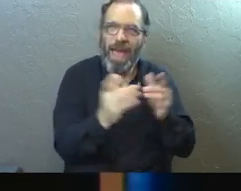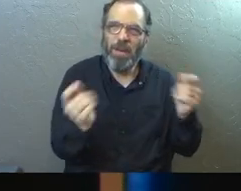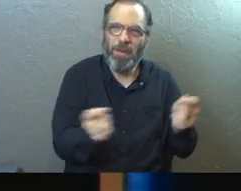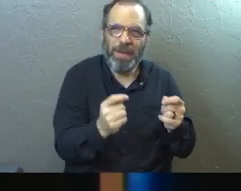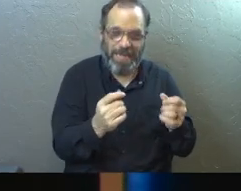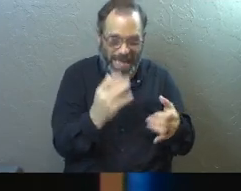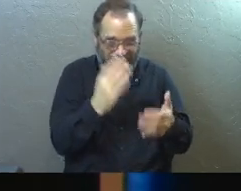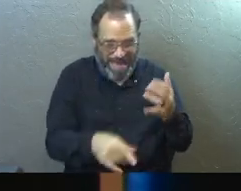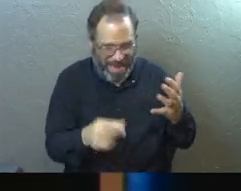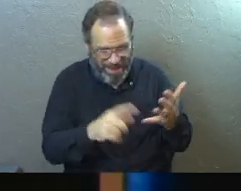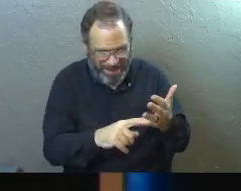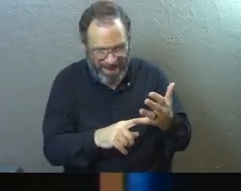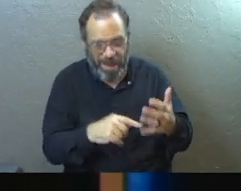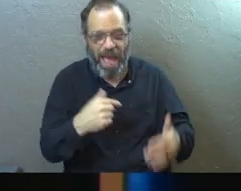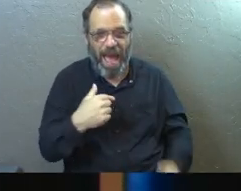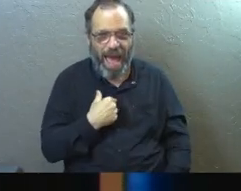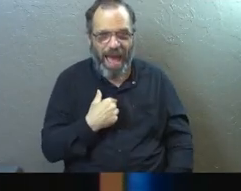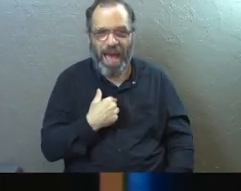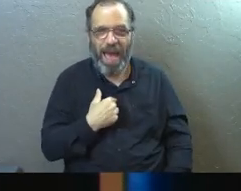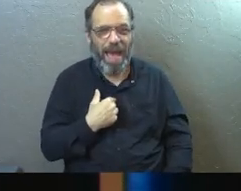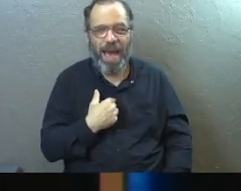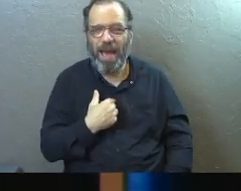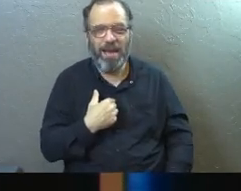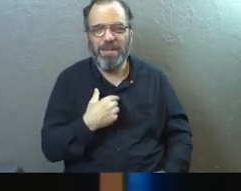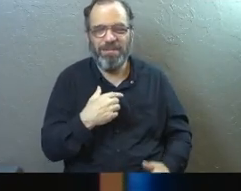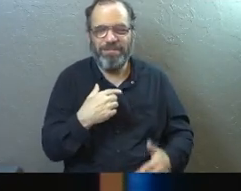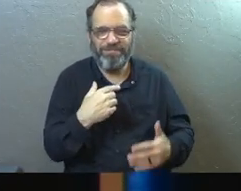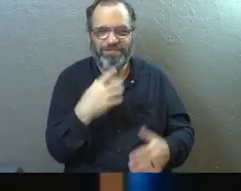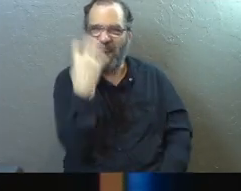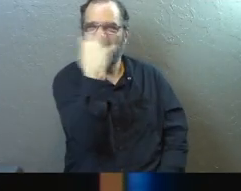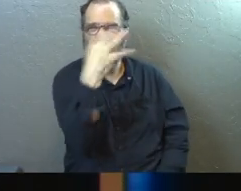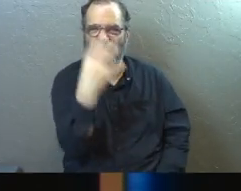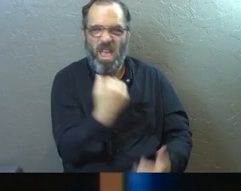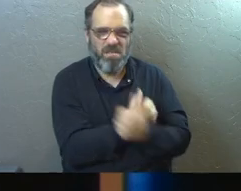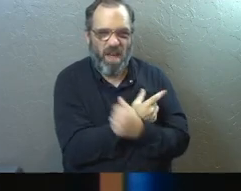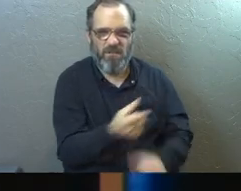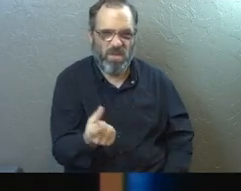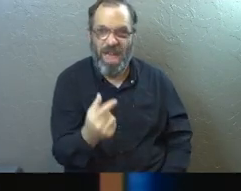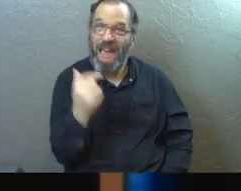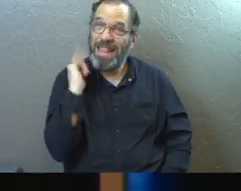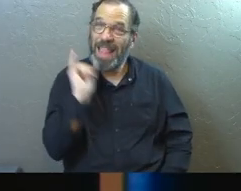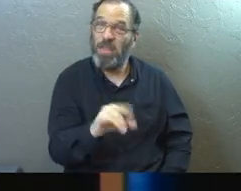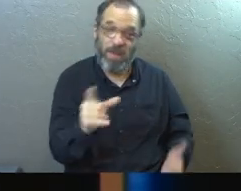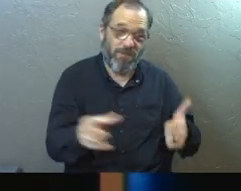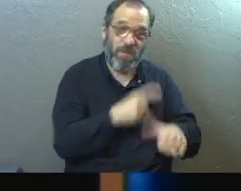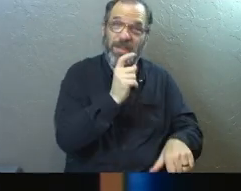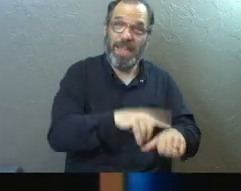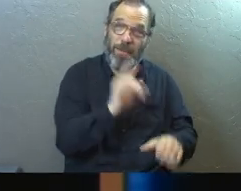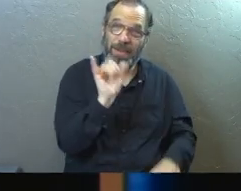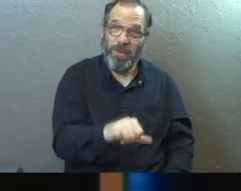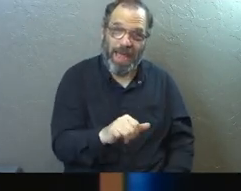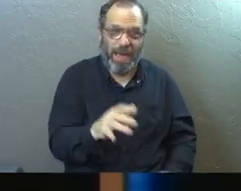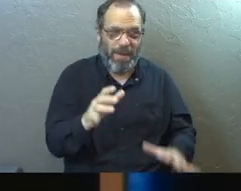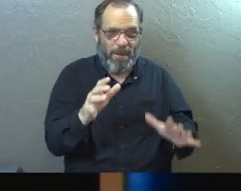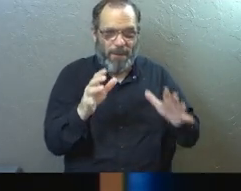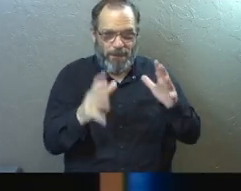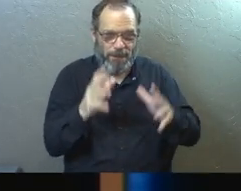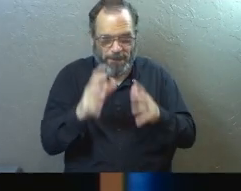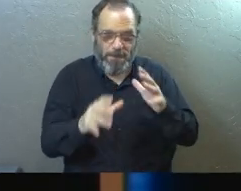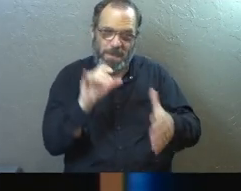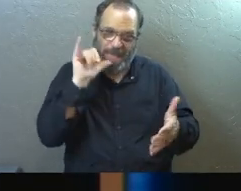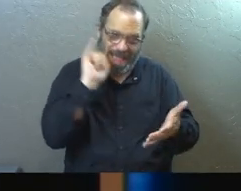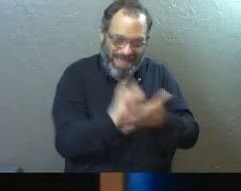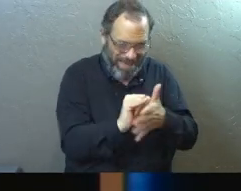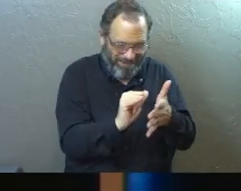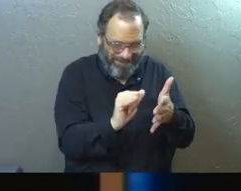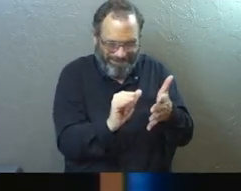birthday or whatever, at the end I put, I freaking love you. Because there's something about that. like, that's what, that's what I did at first. And there's something that's like, okay,